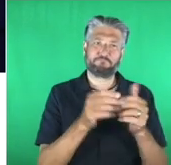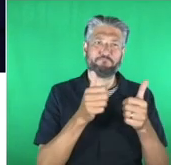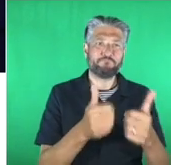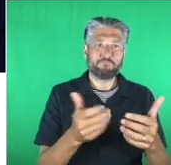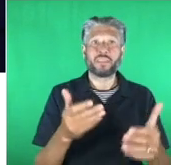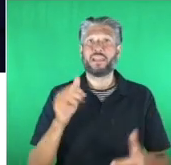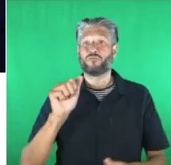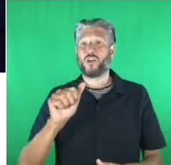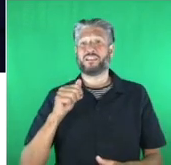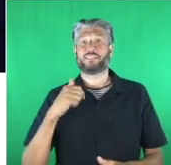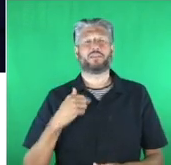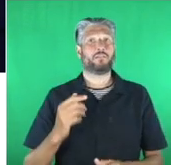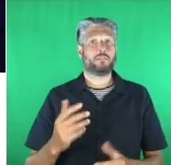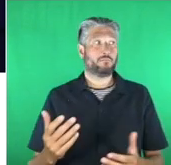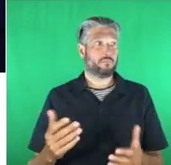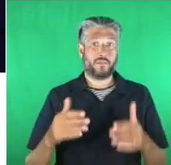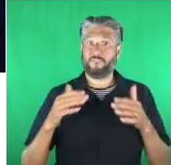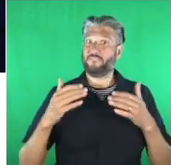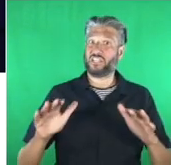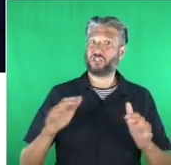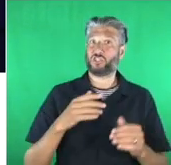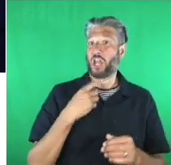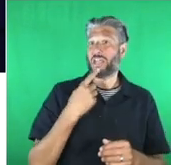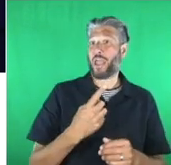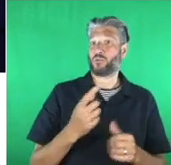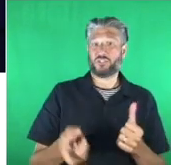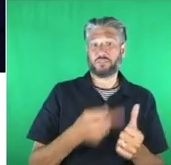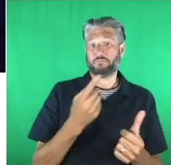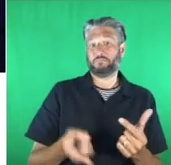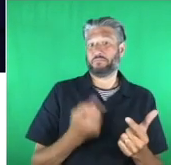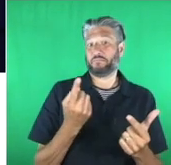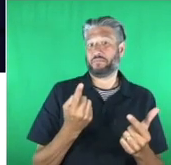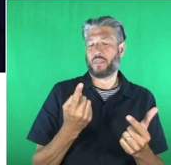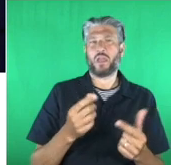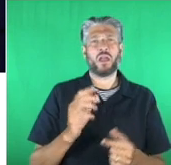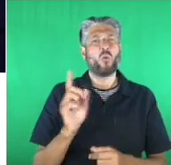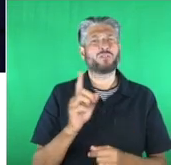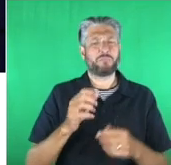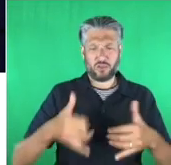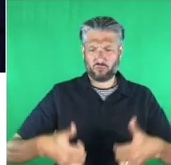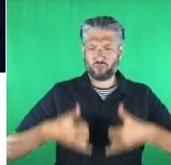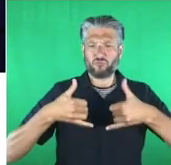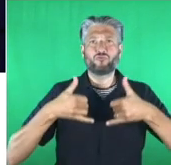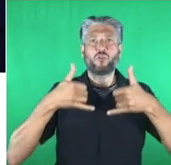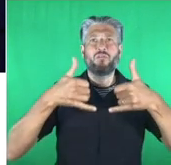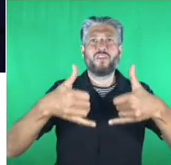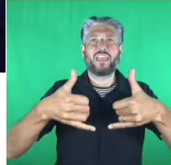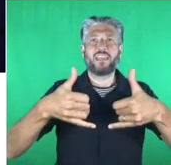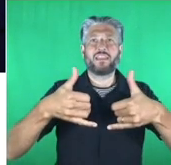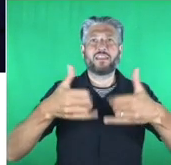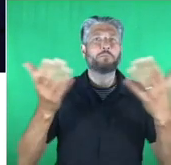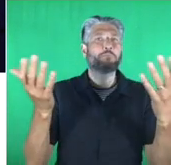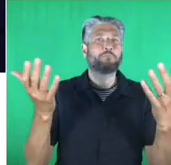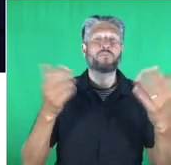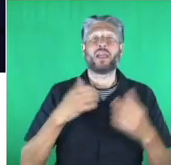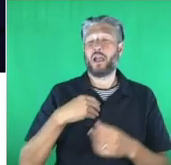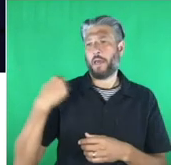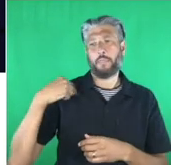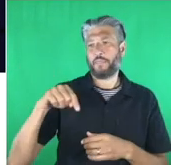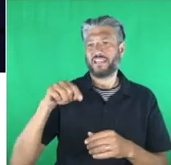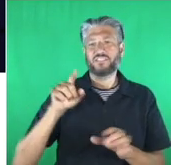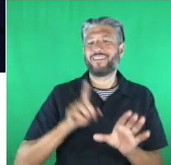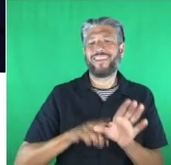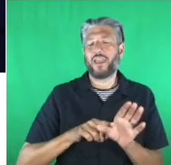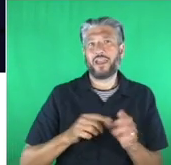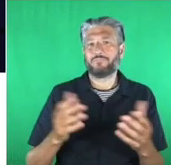first couple of winners announced what about the trophies before we move on i just need to mention something we haven't been able to do this year which is to hand somebody